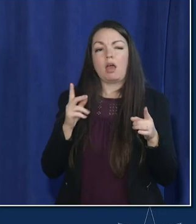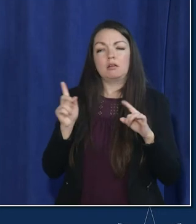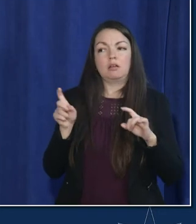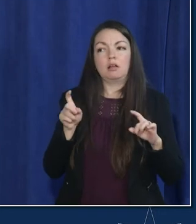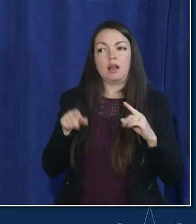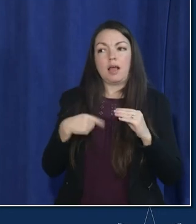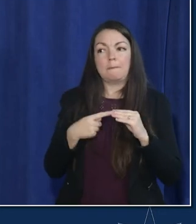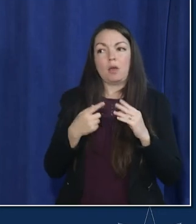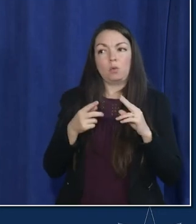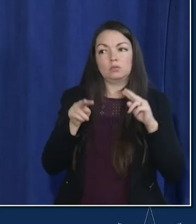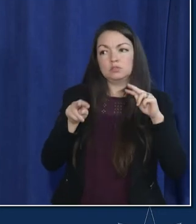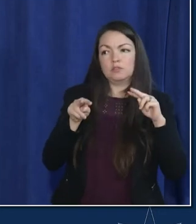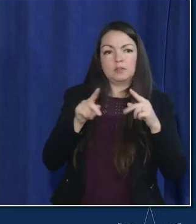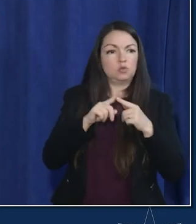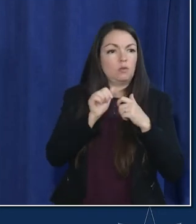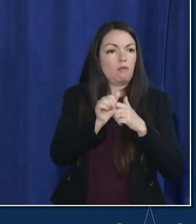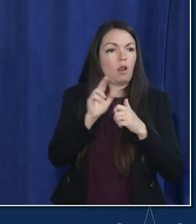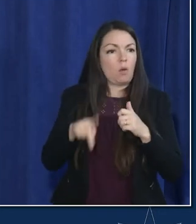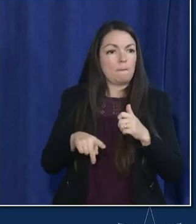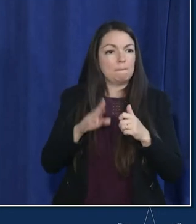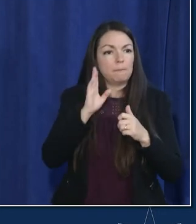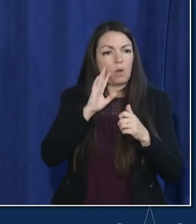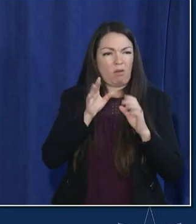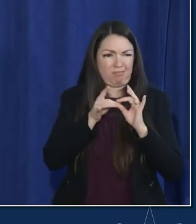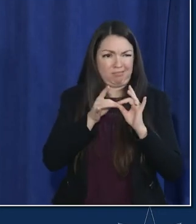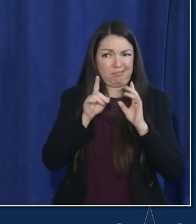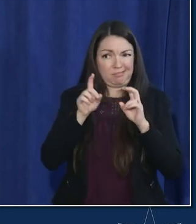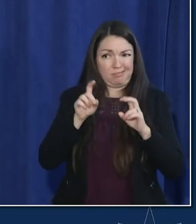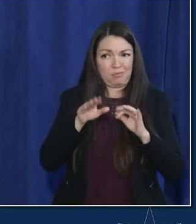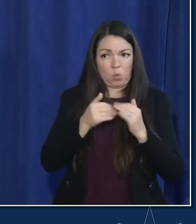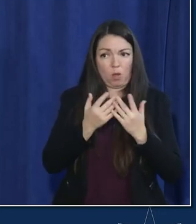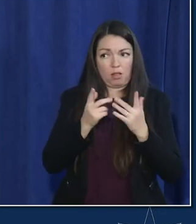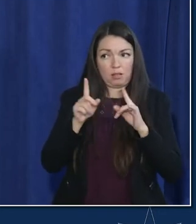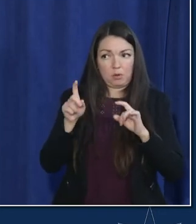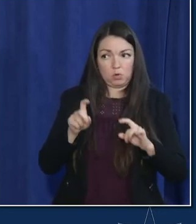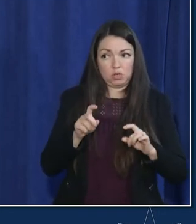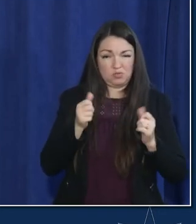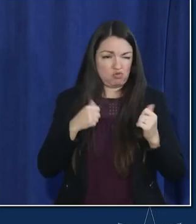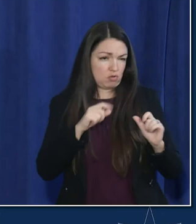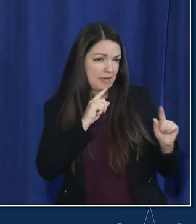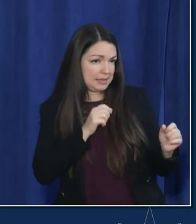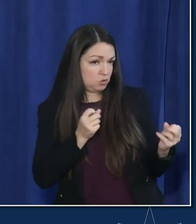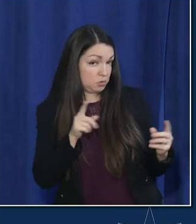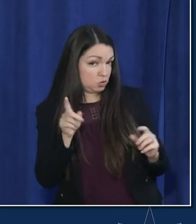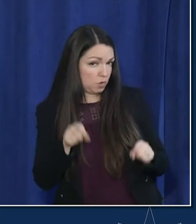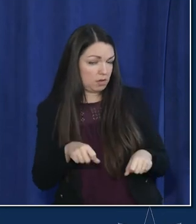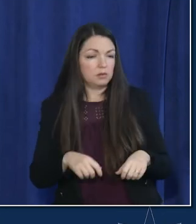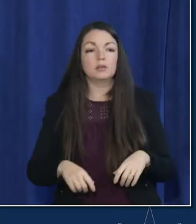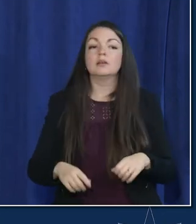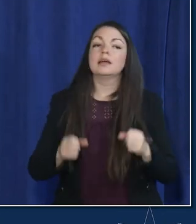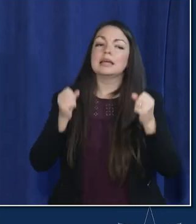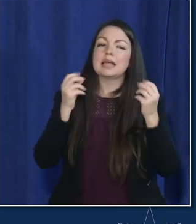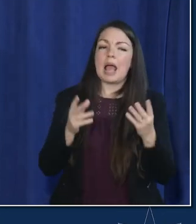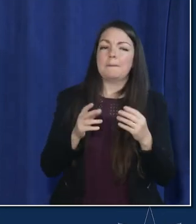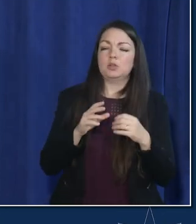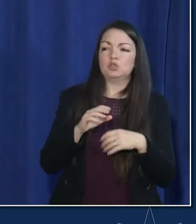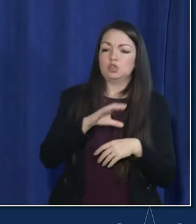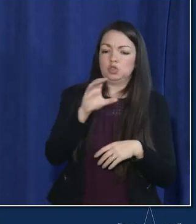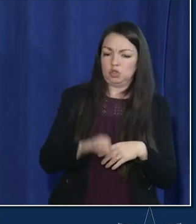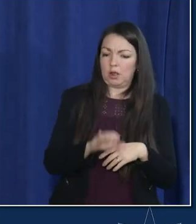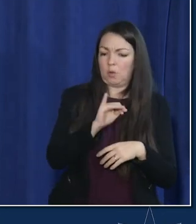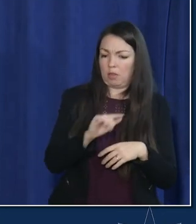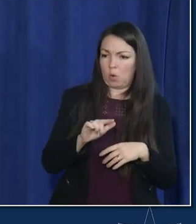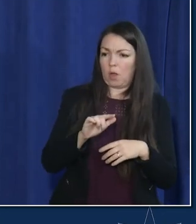surveillance to follow up i'm just going to spew them all out if you can try to answer as much as you can you know how much if you could quantify has chicago and illinois